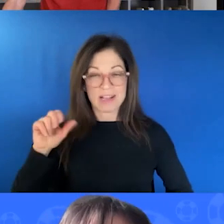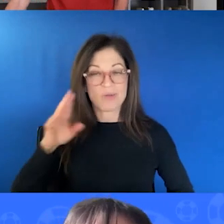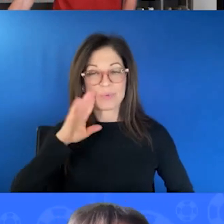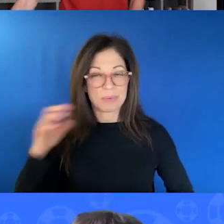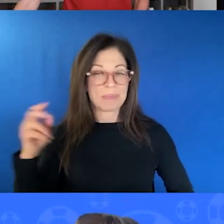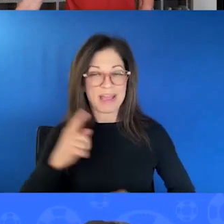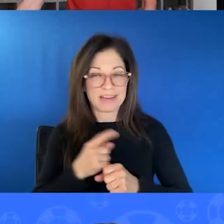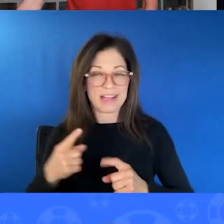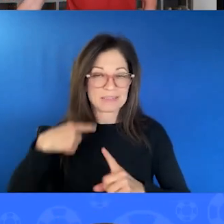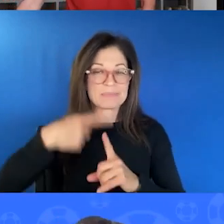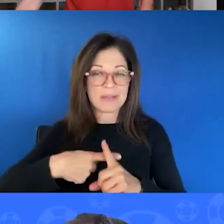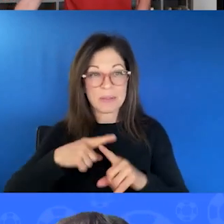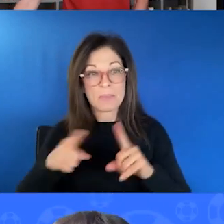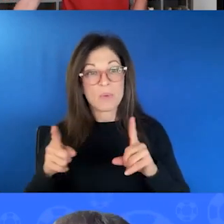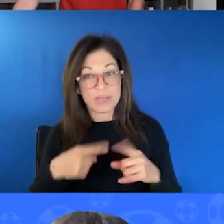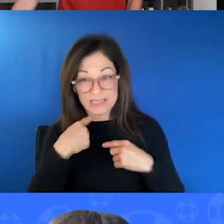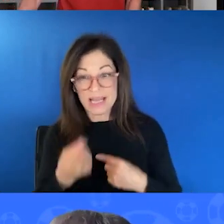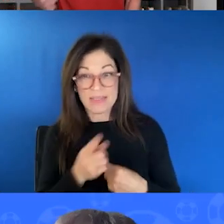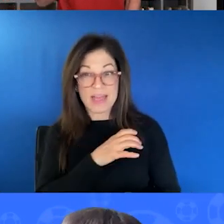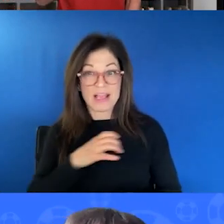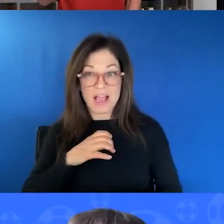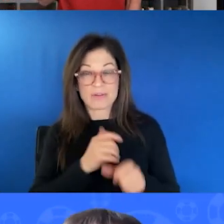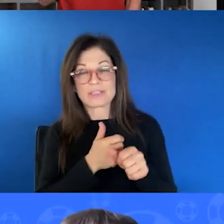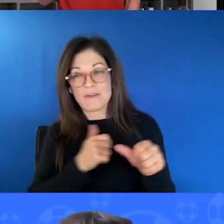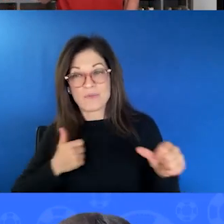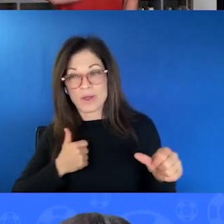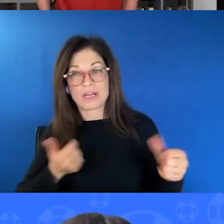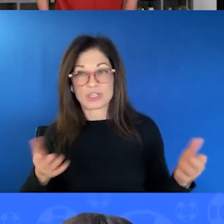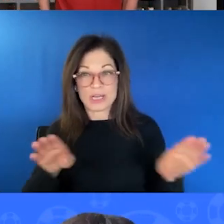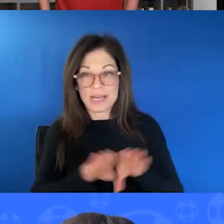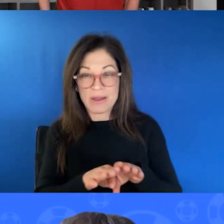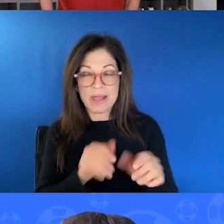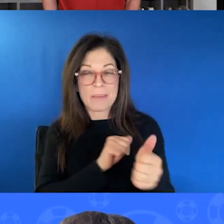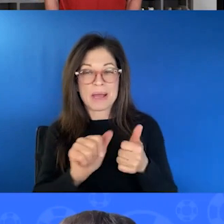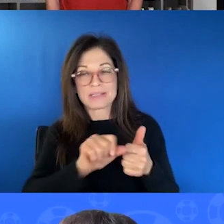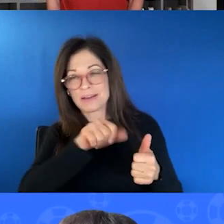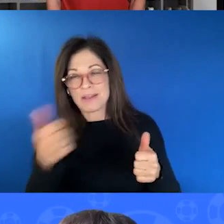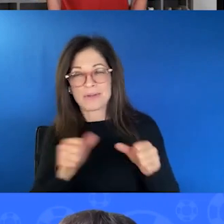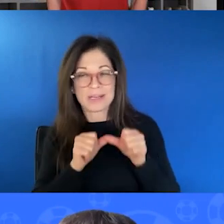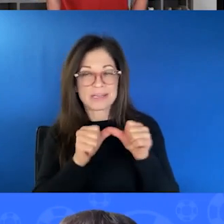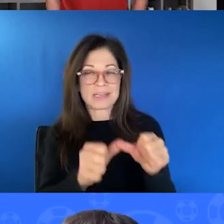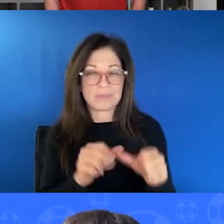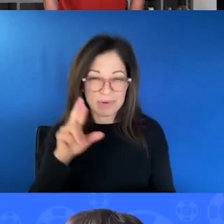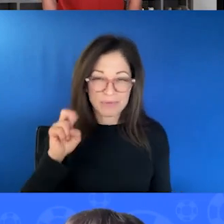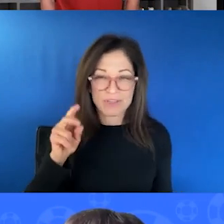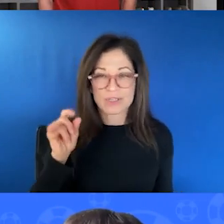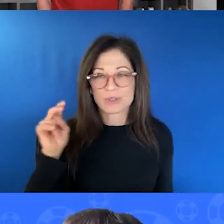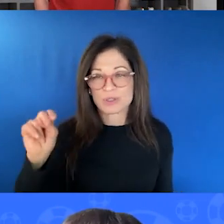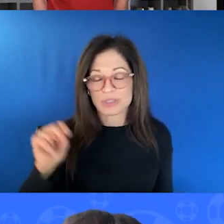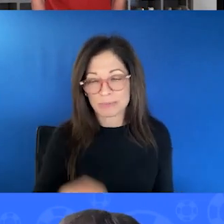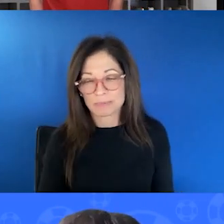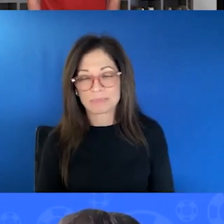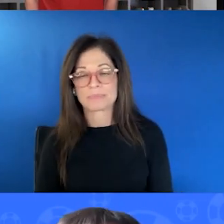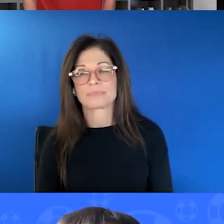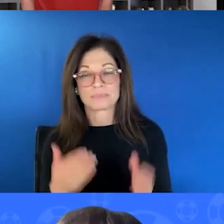But we can report that Congress averted a shutdown and passed another continuing resolution. Again, this is